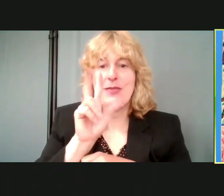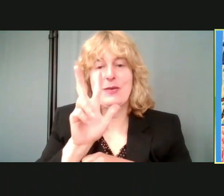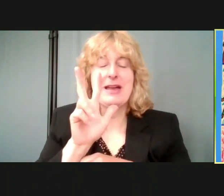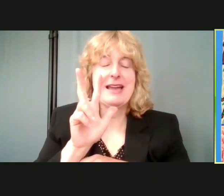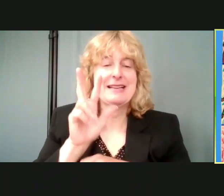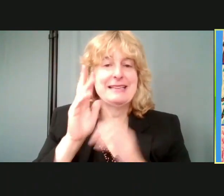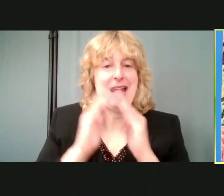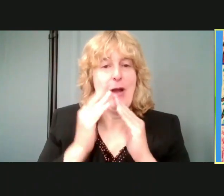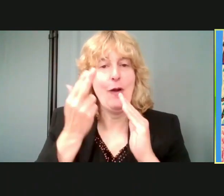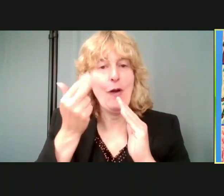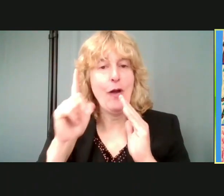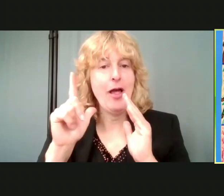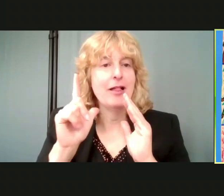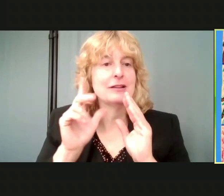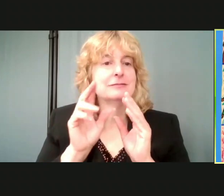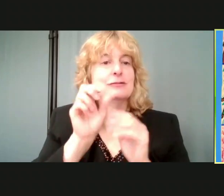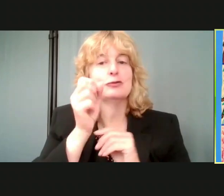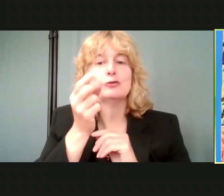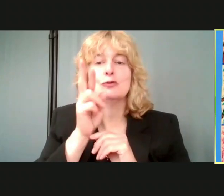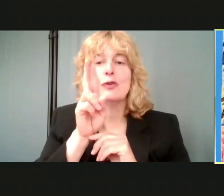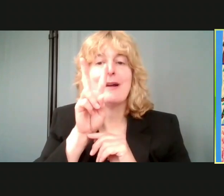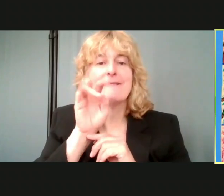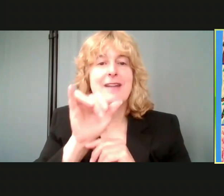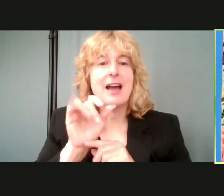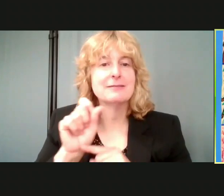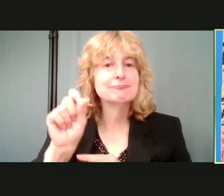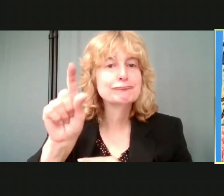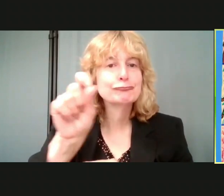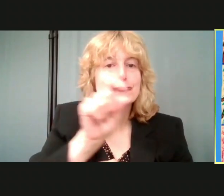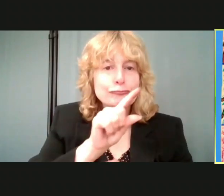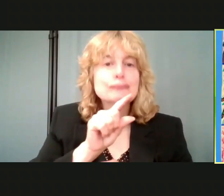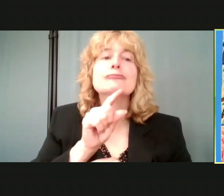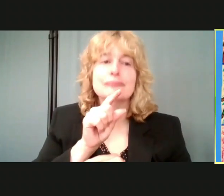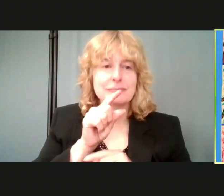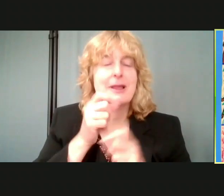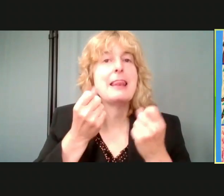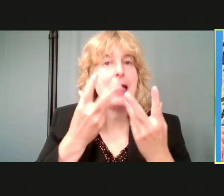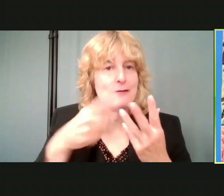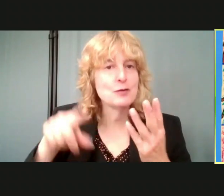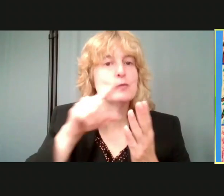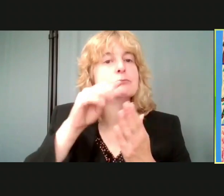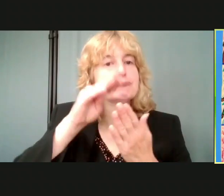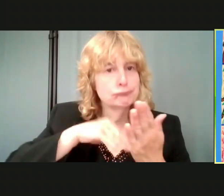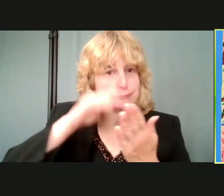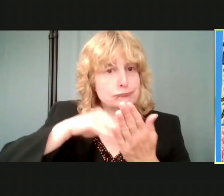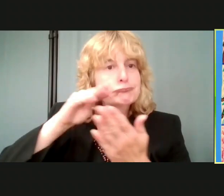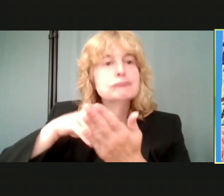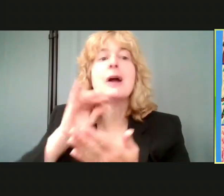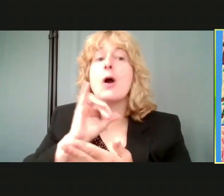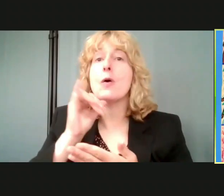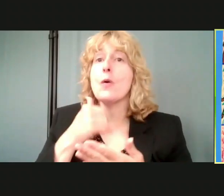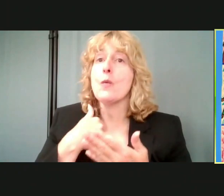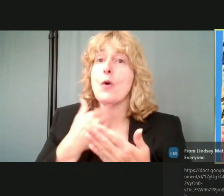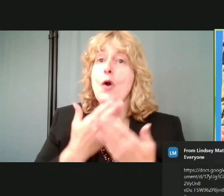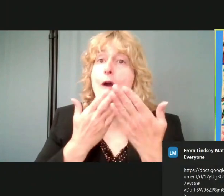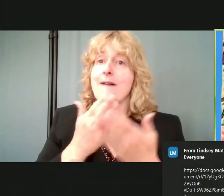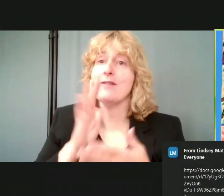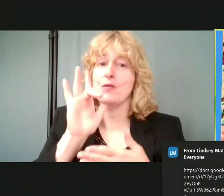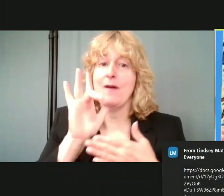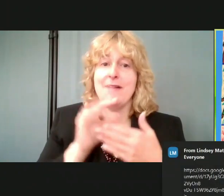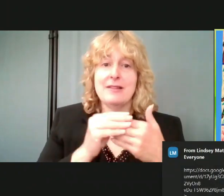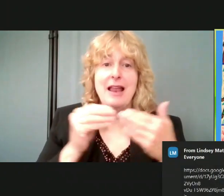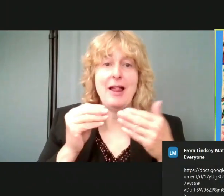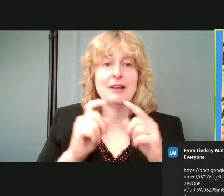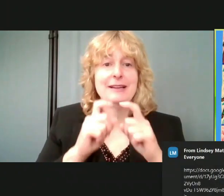lots of you complete that survey. And you might recall that we were also offering $25 gift cards